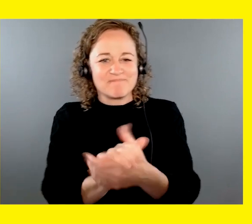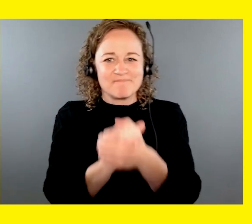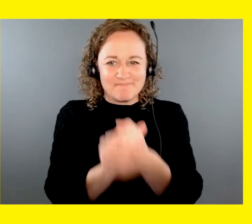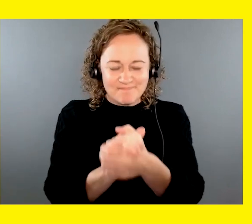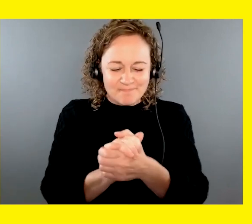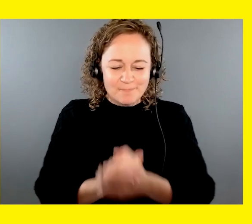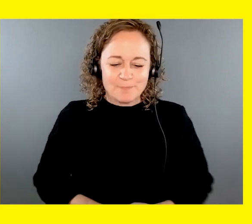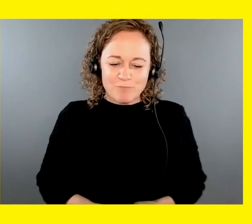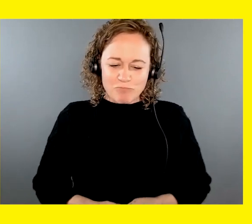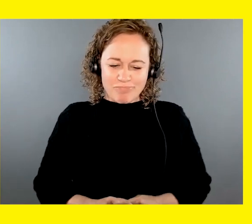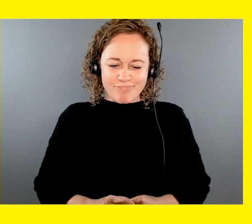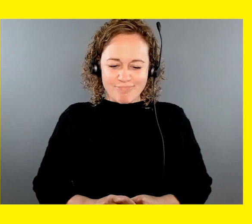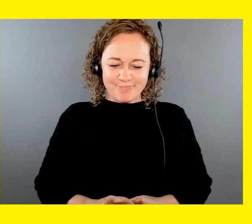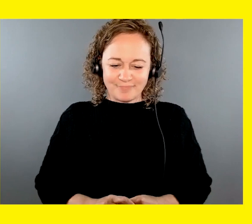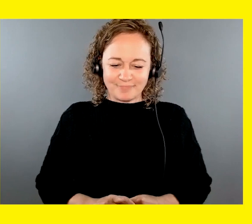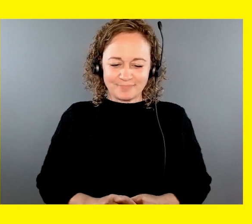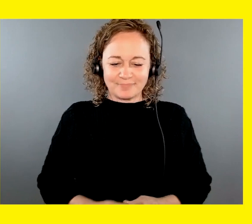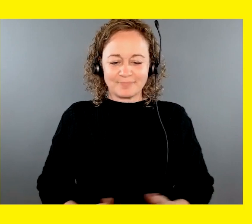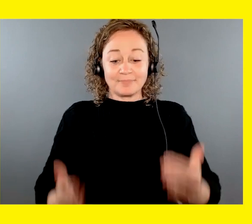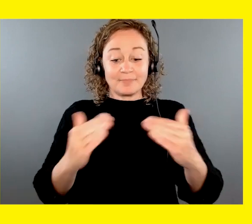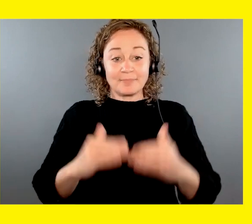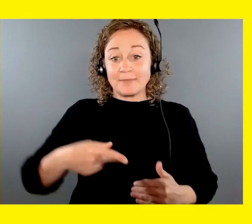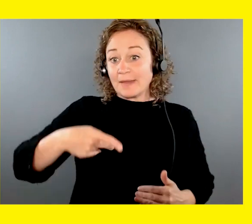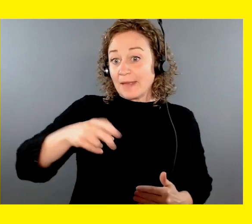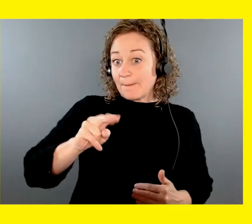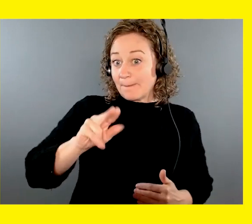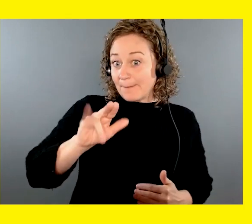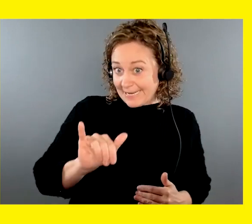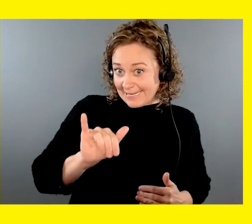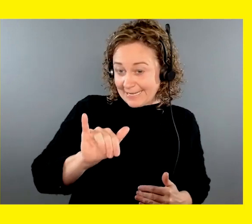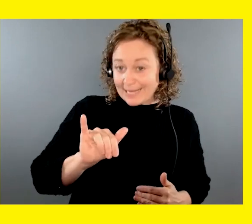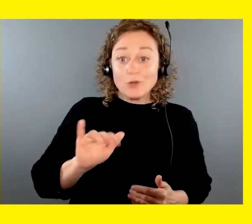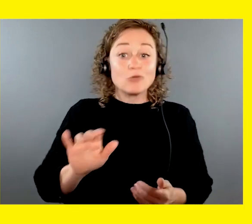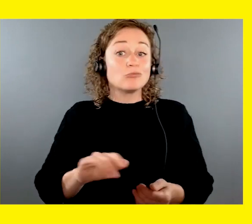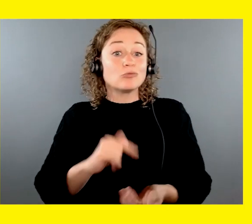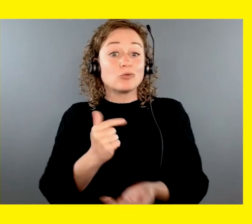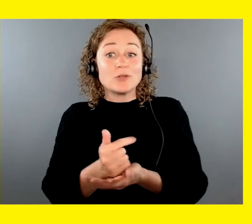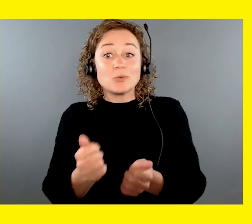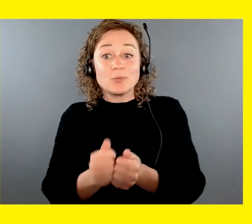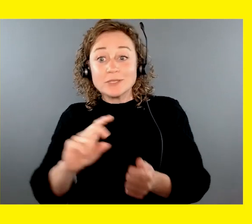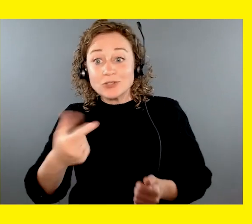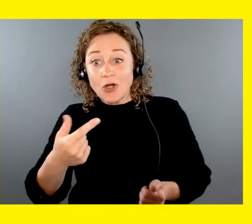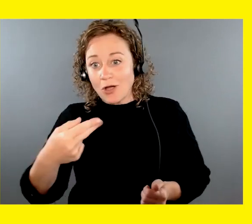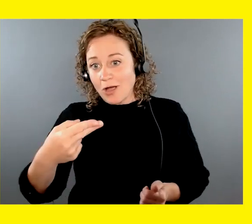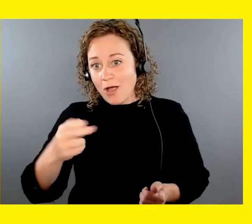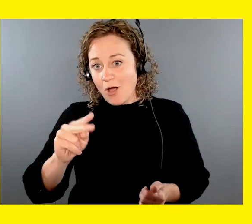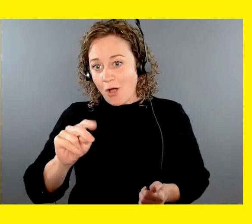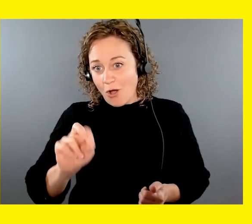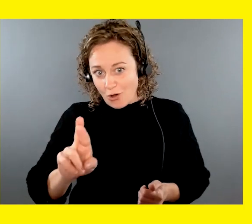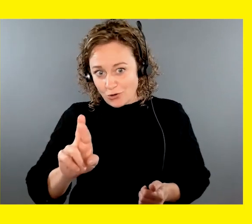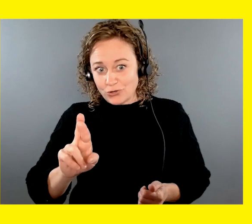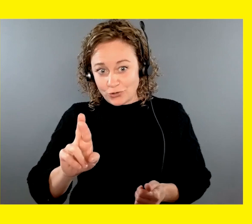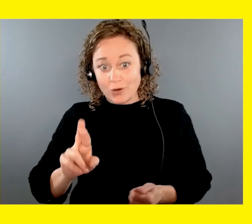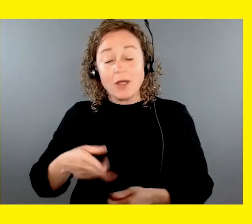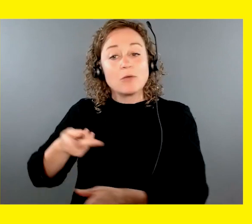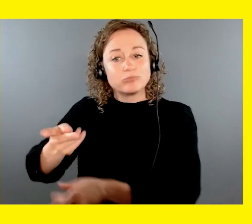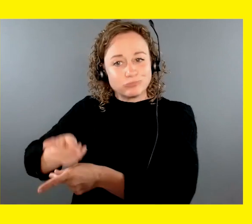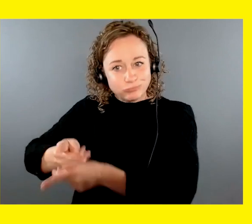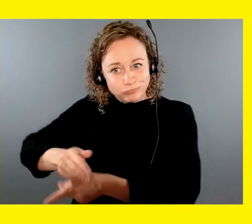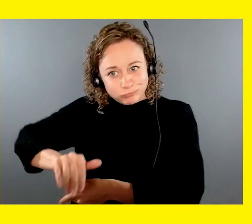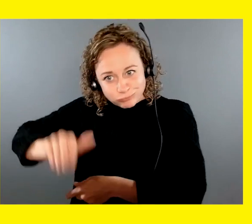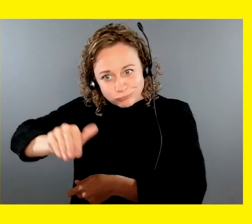and Novali. Penny Harton is graduating with Honor, who was raised by Andrea Jekic in Ontario.